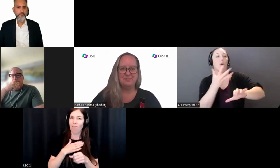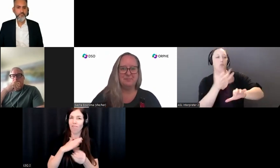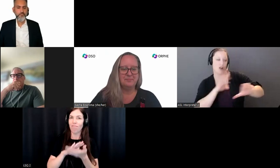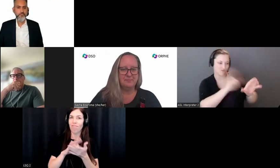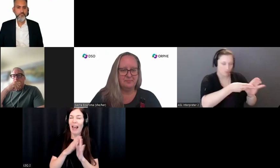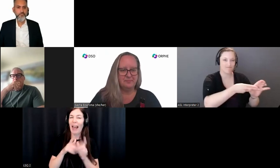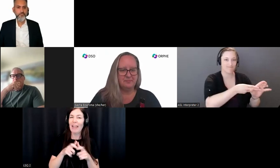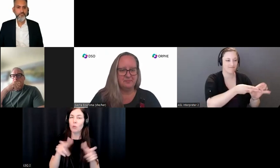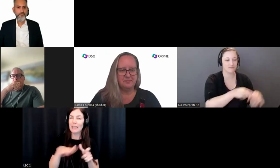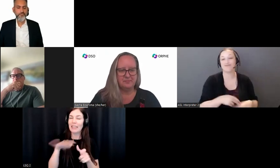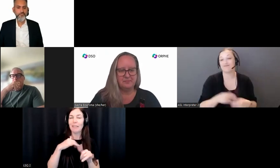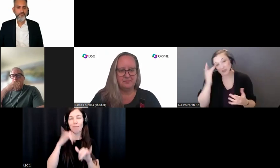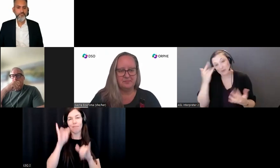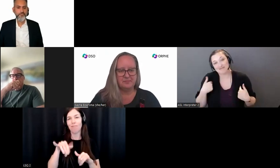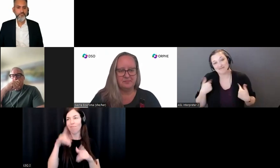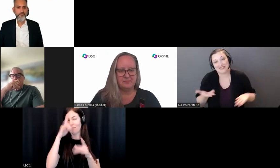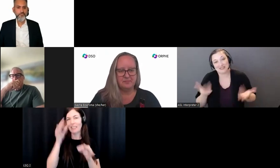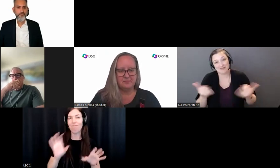Thank you, Sasha. Rachel.